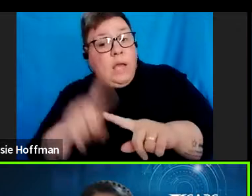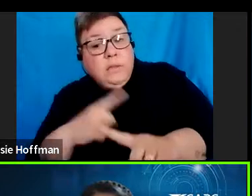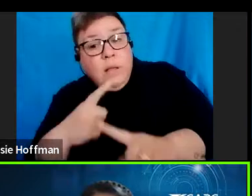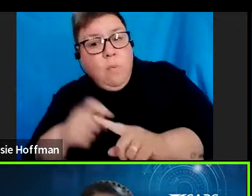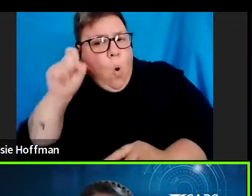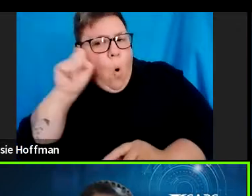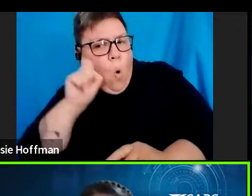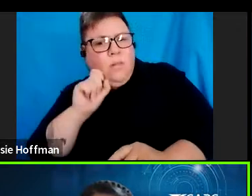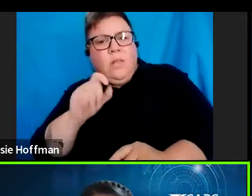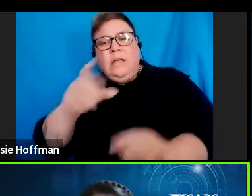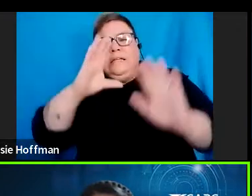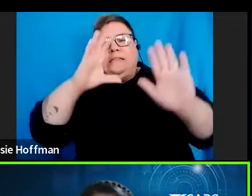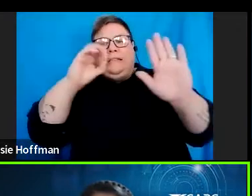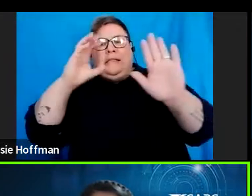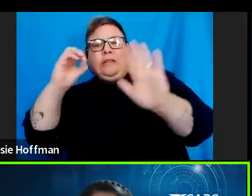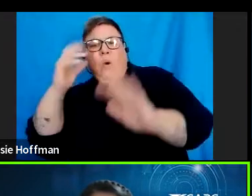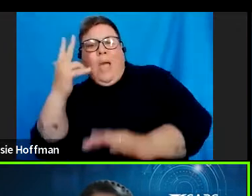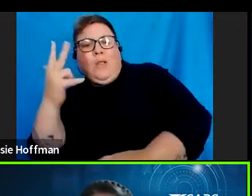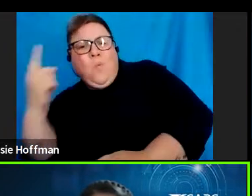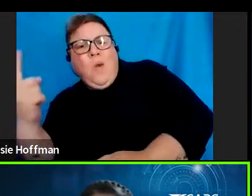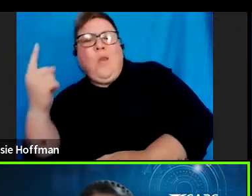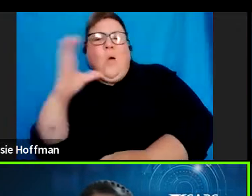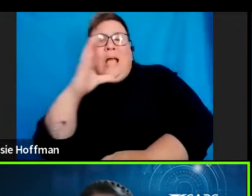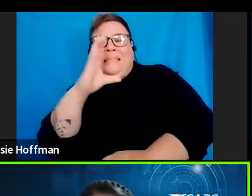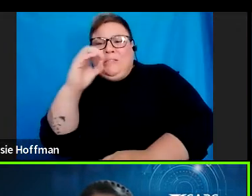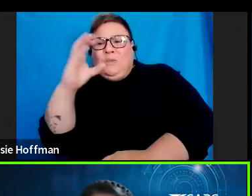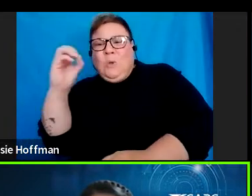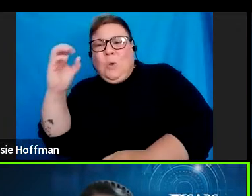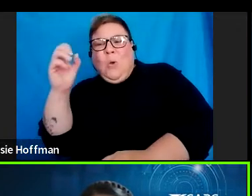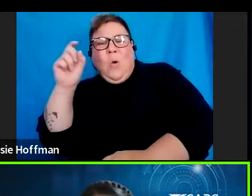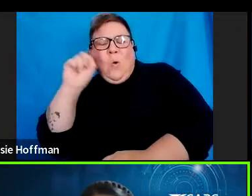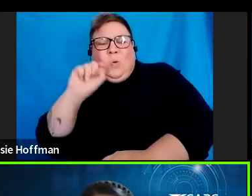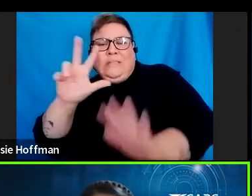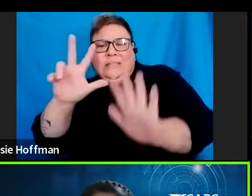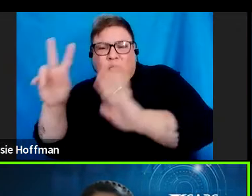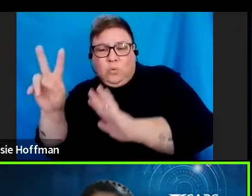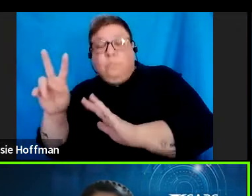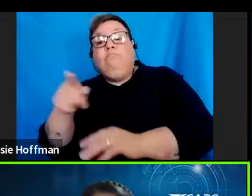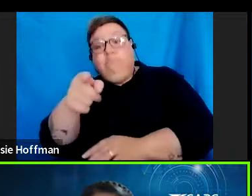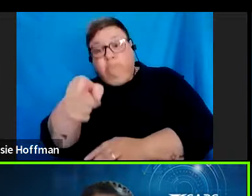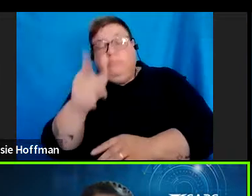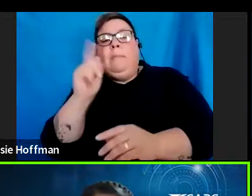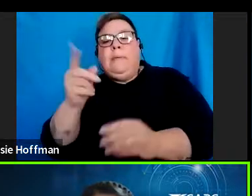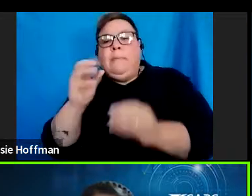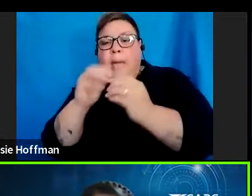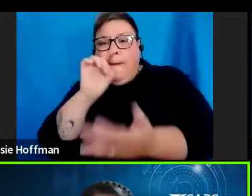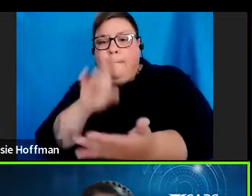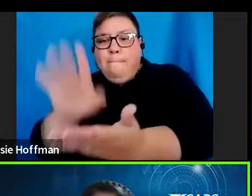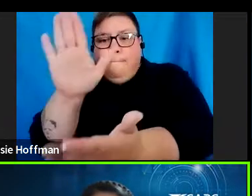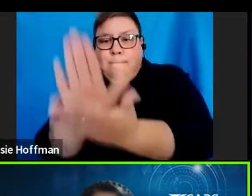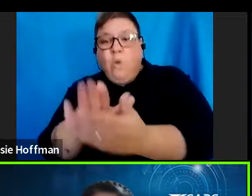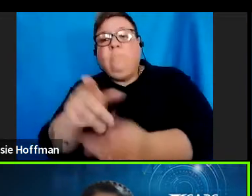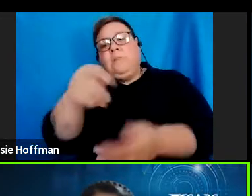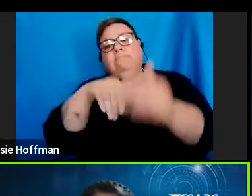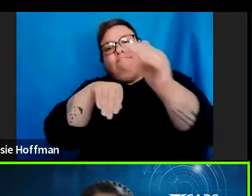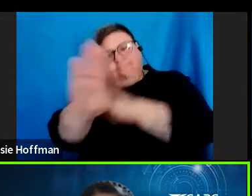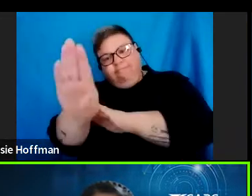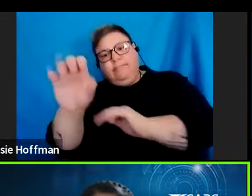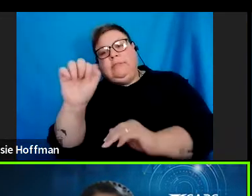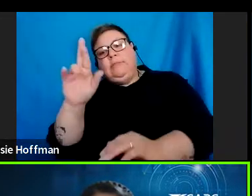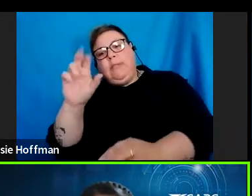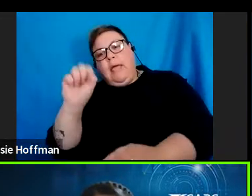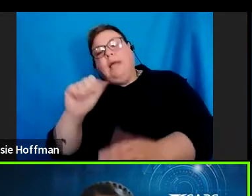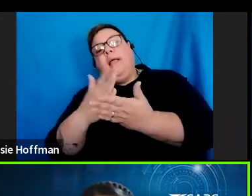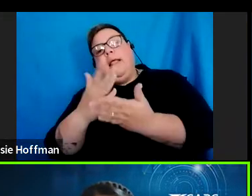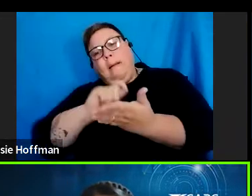end with 001 was used. The taxpayer must then make an appointment to update the ID number and reapply